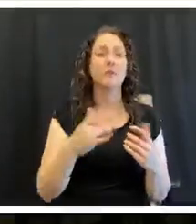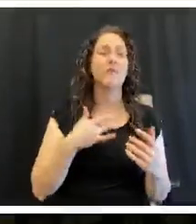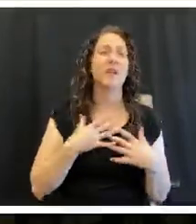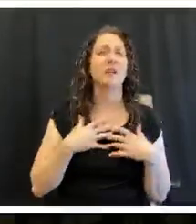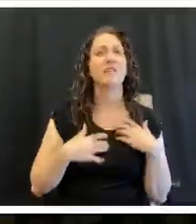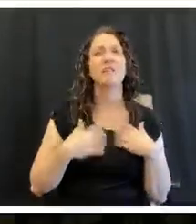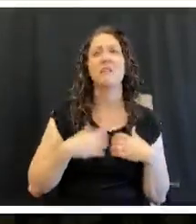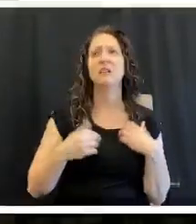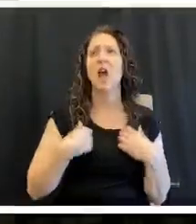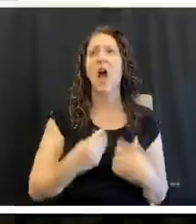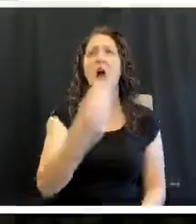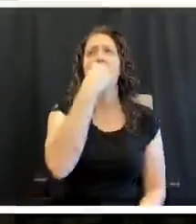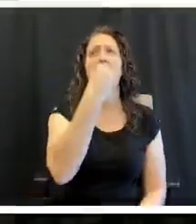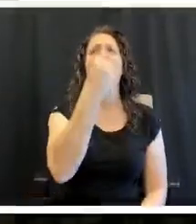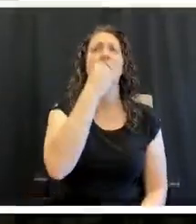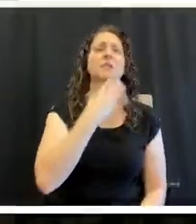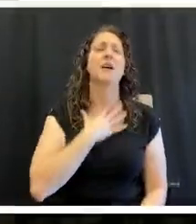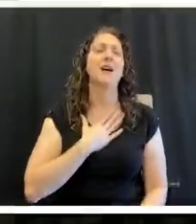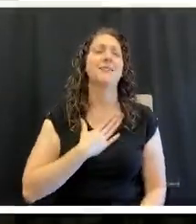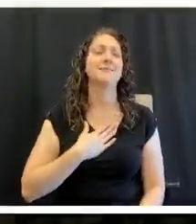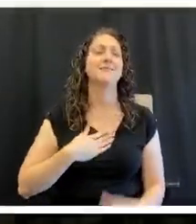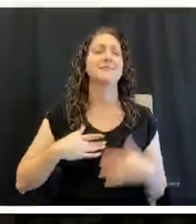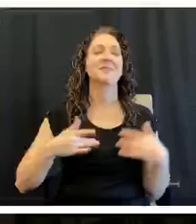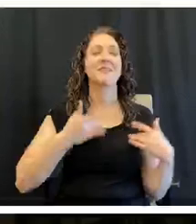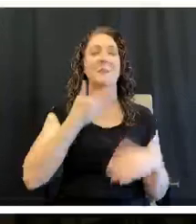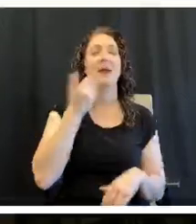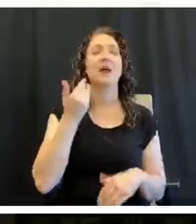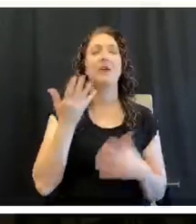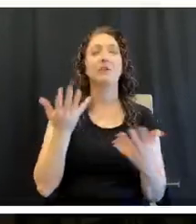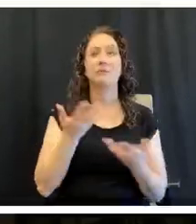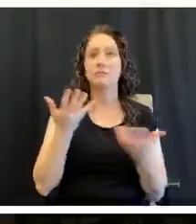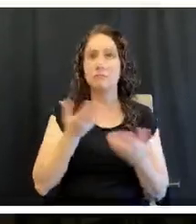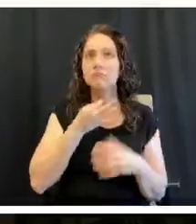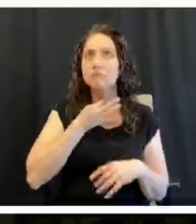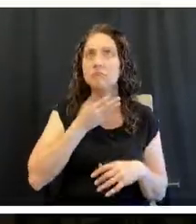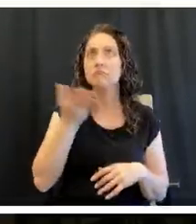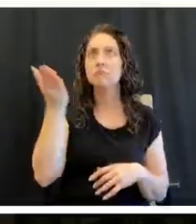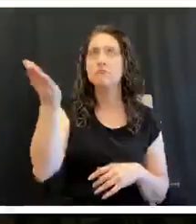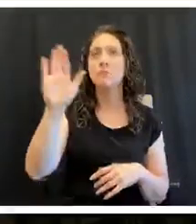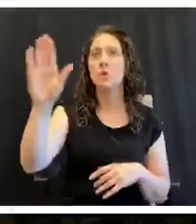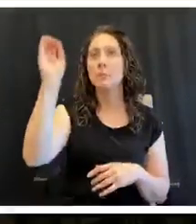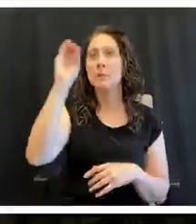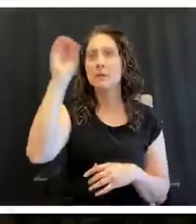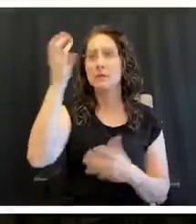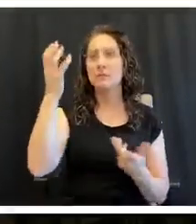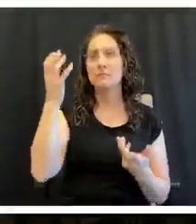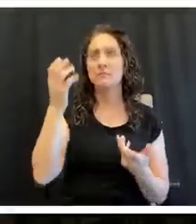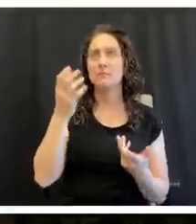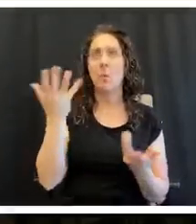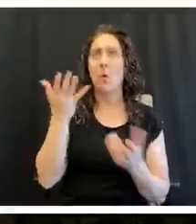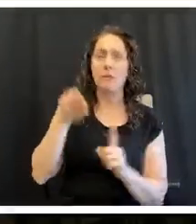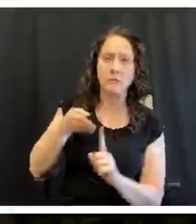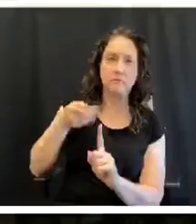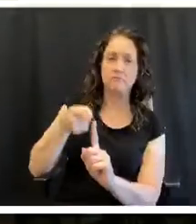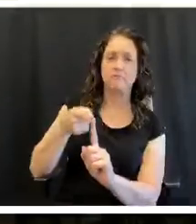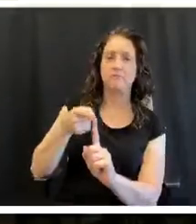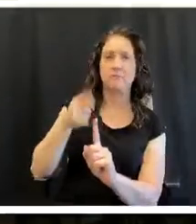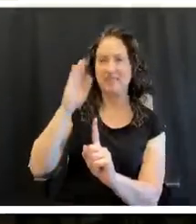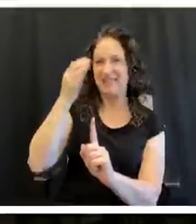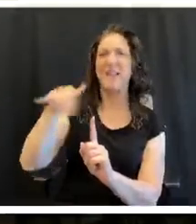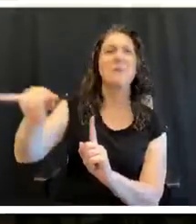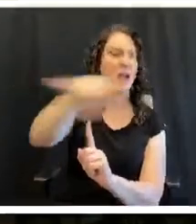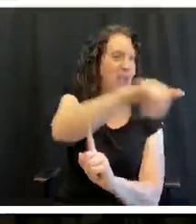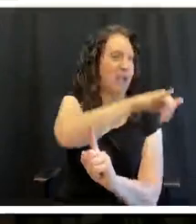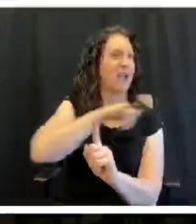may be comforting to me. But are there certain things that you would say everybody would agree with is a comfort food and that